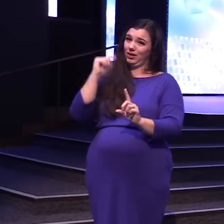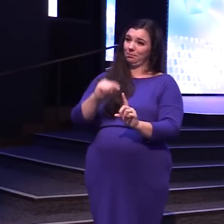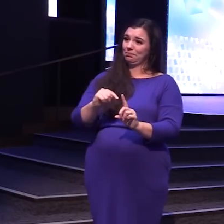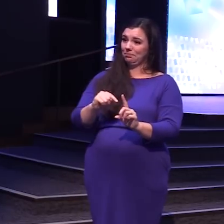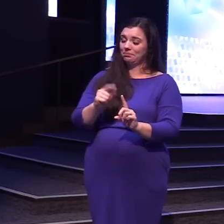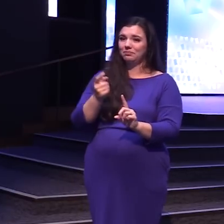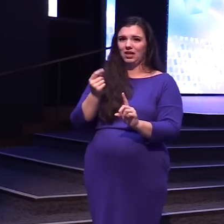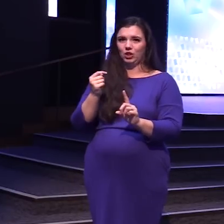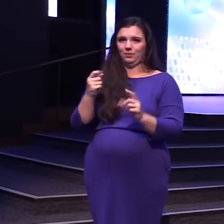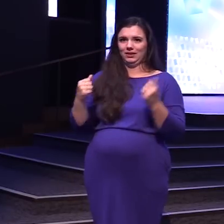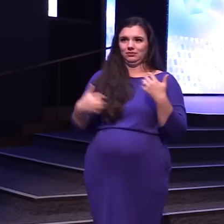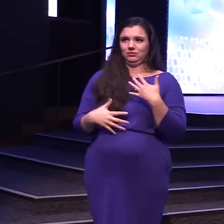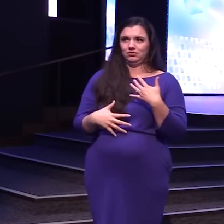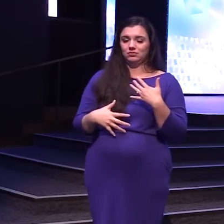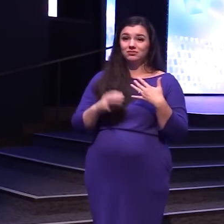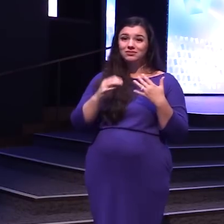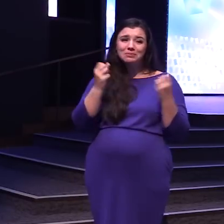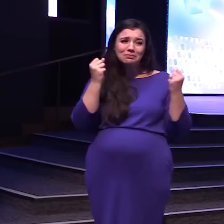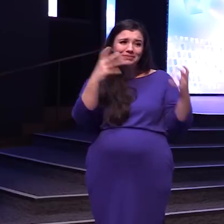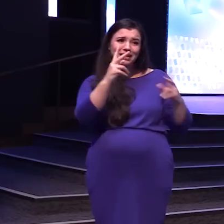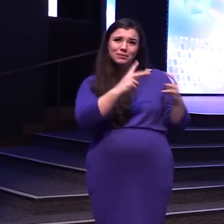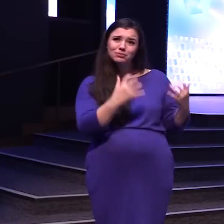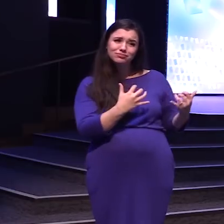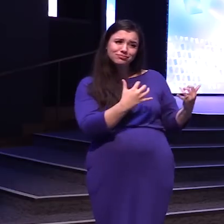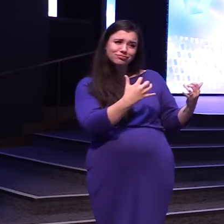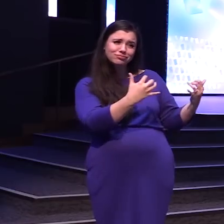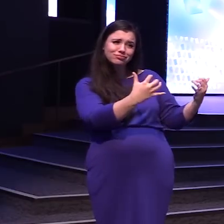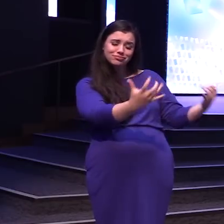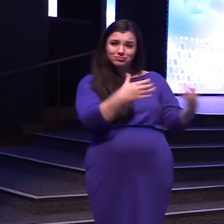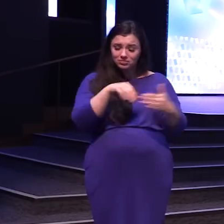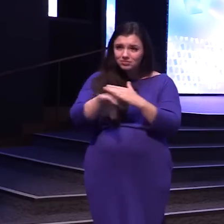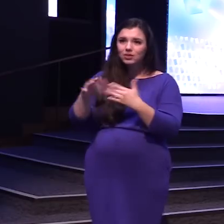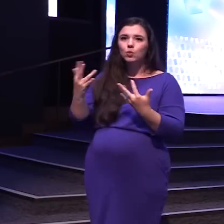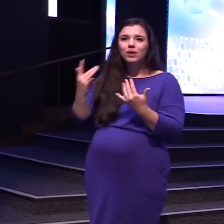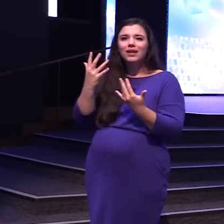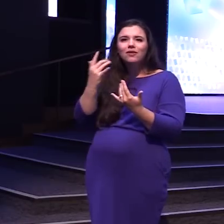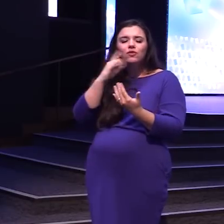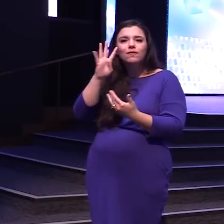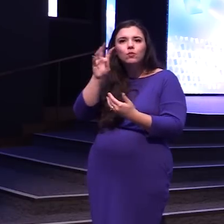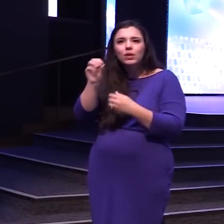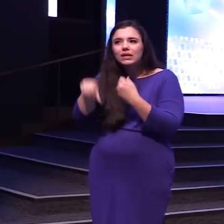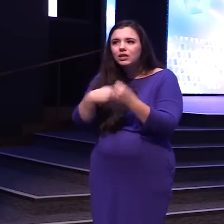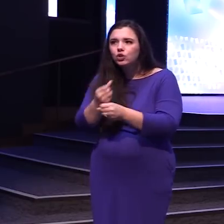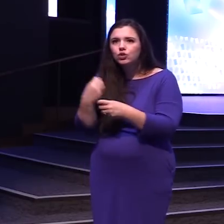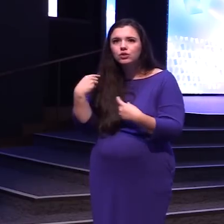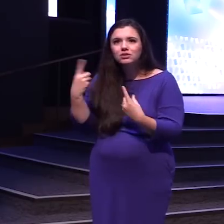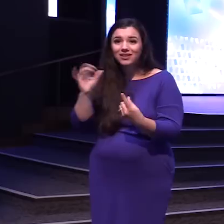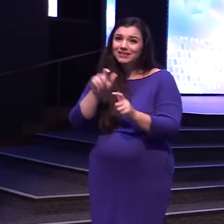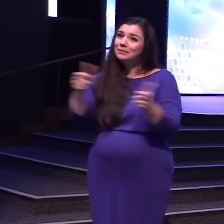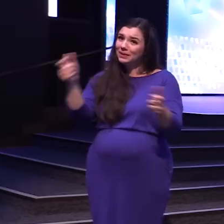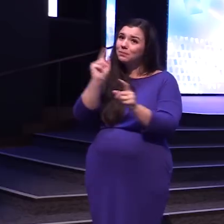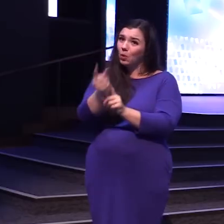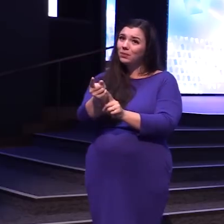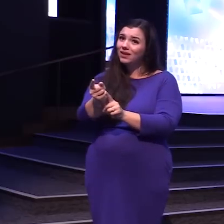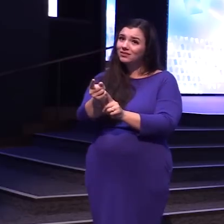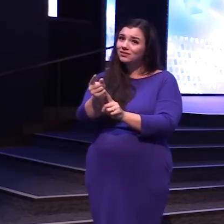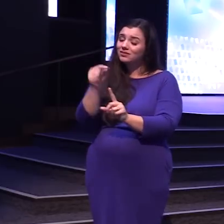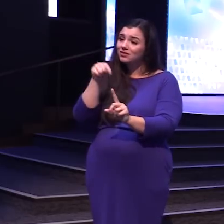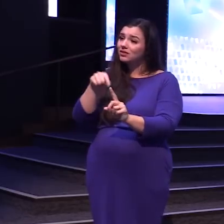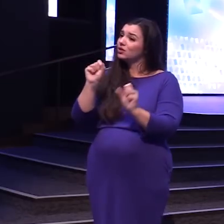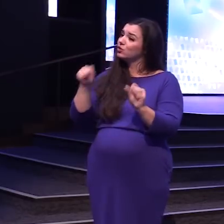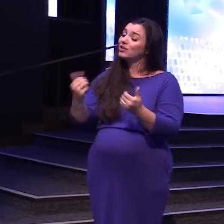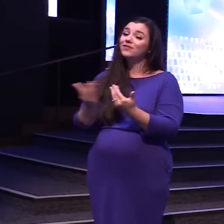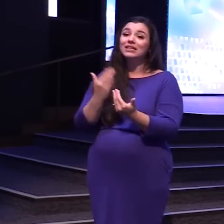Kind of a little daunting Like taking that many people Into a promised land That they've been waiting for For 40 years It's a big moment He could have